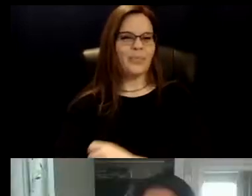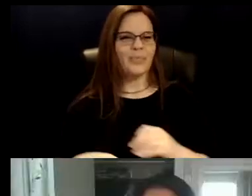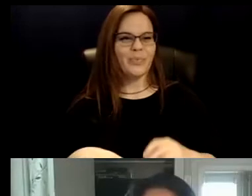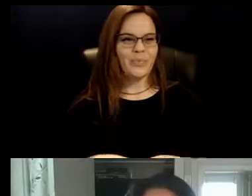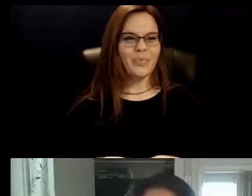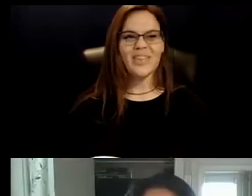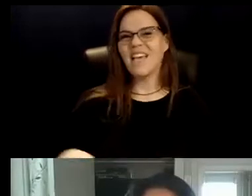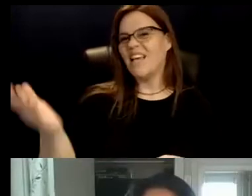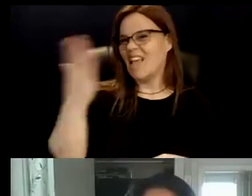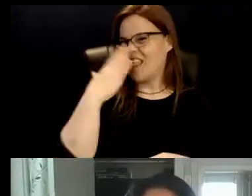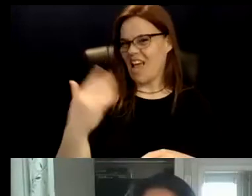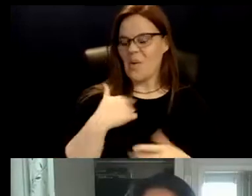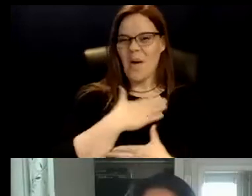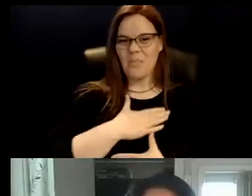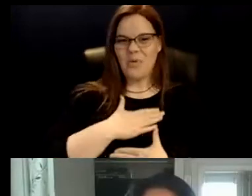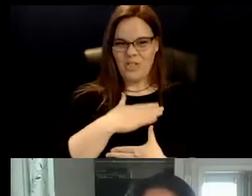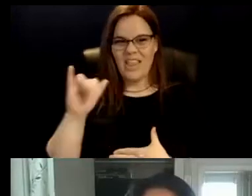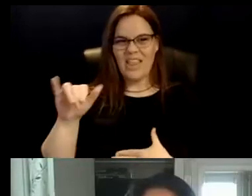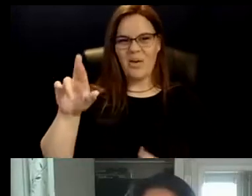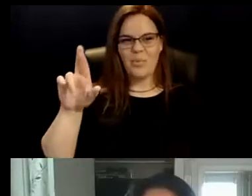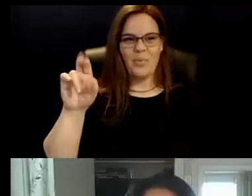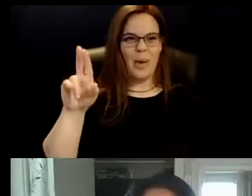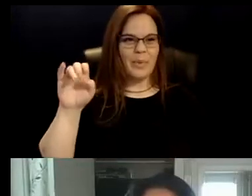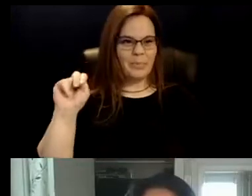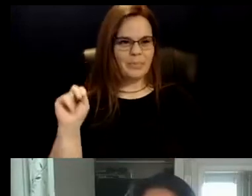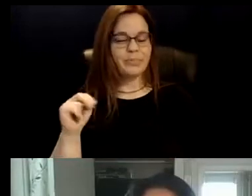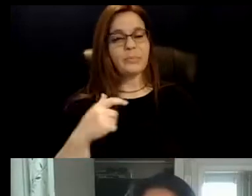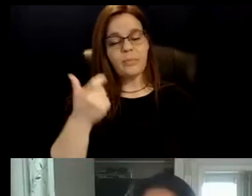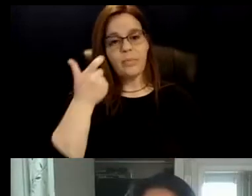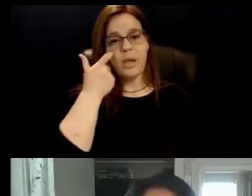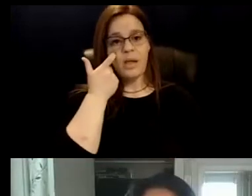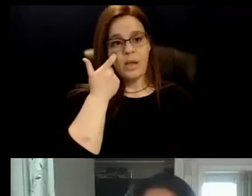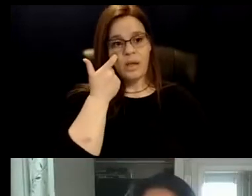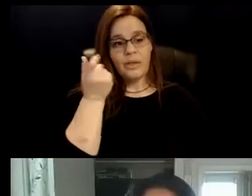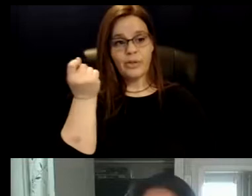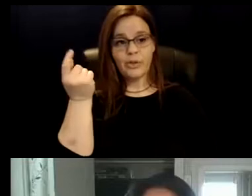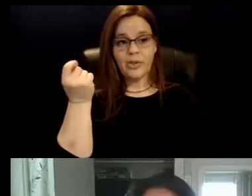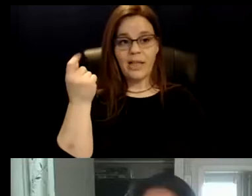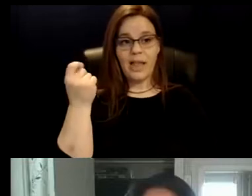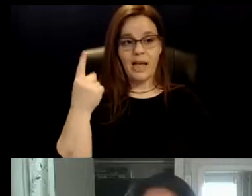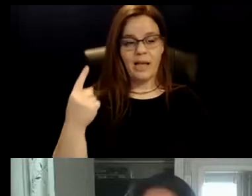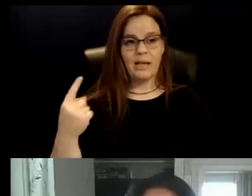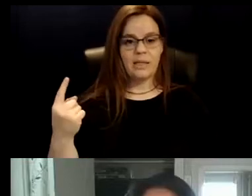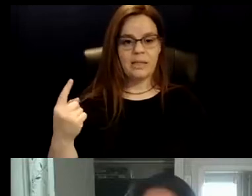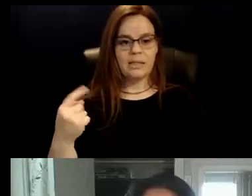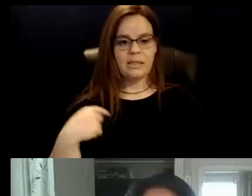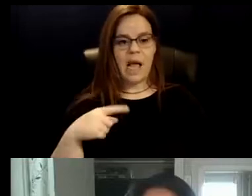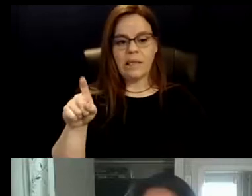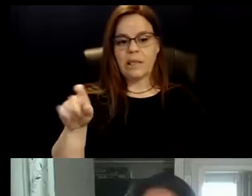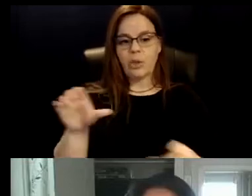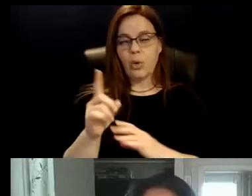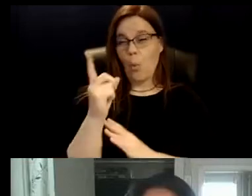Thank you. I appreciate that, Robin. I just realized that I need to do one